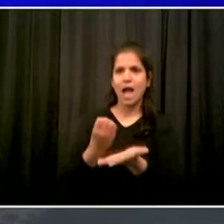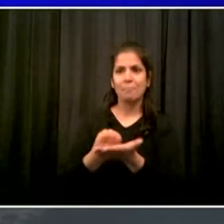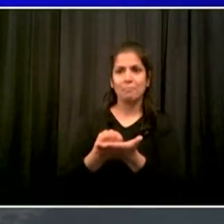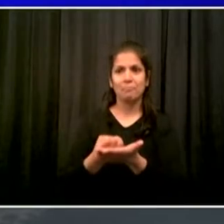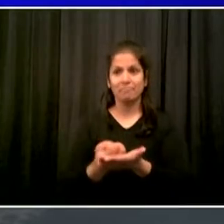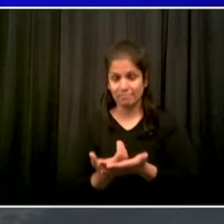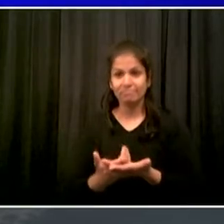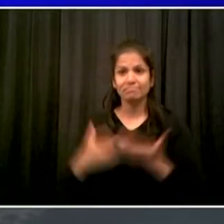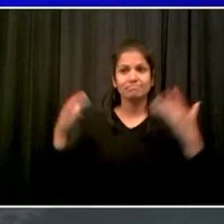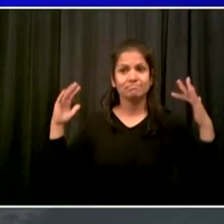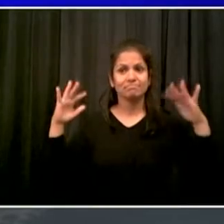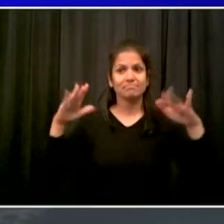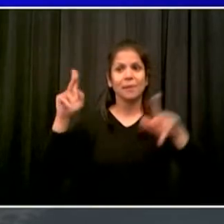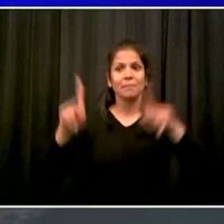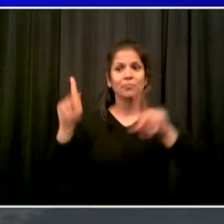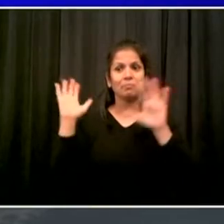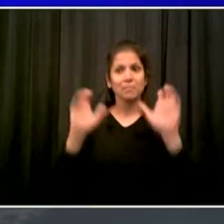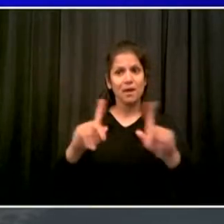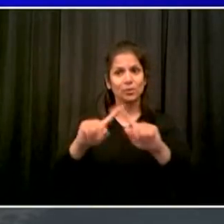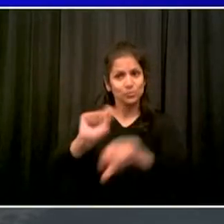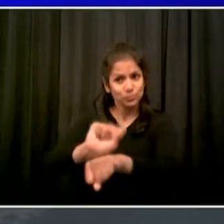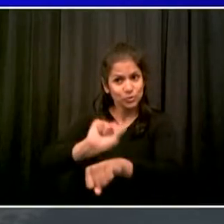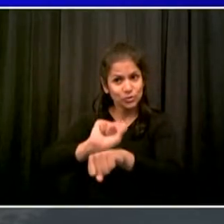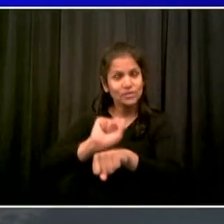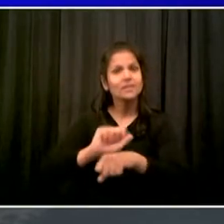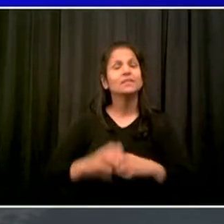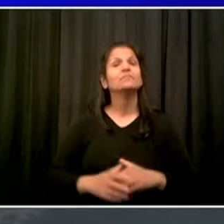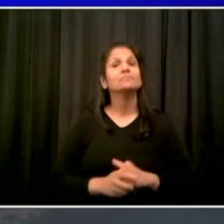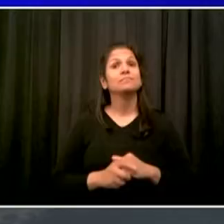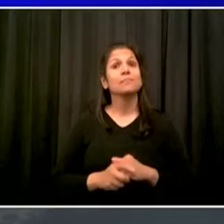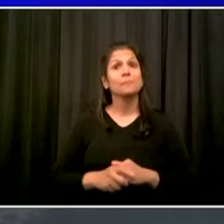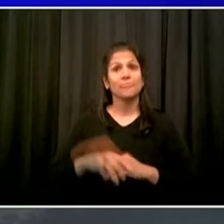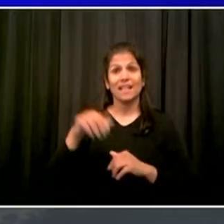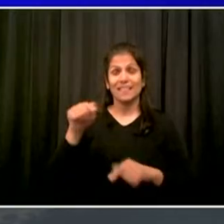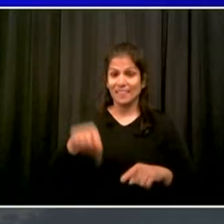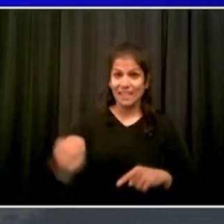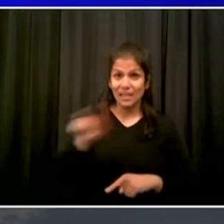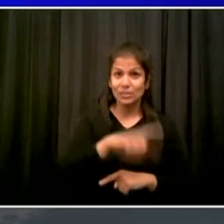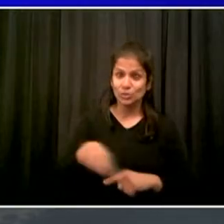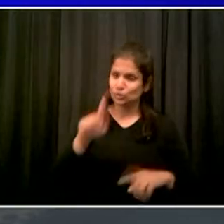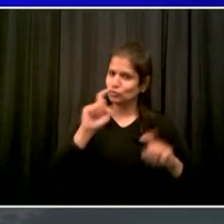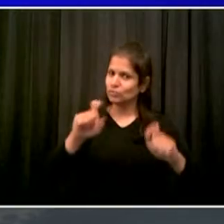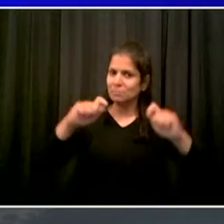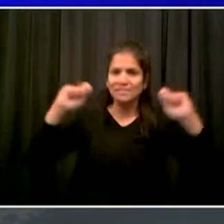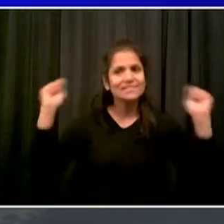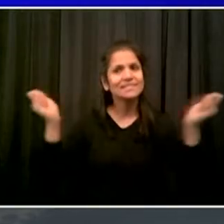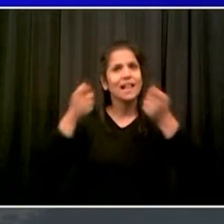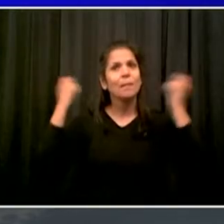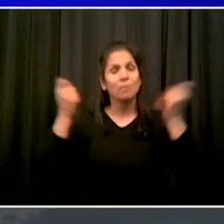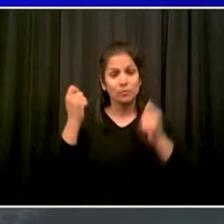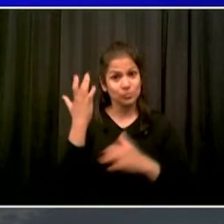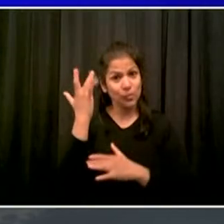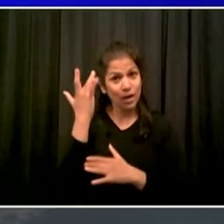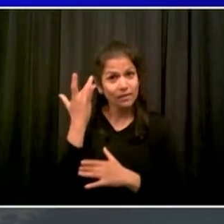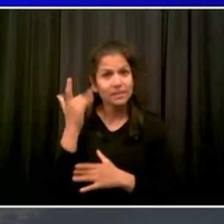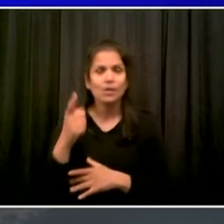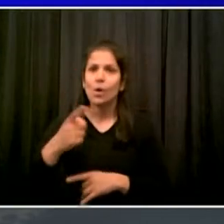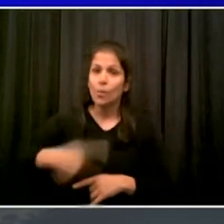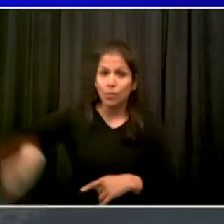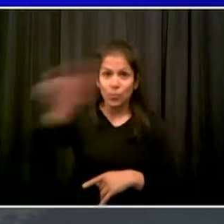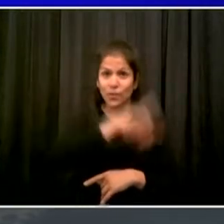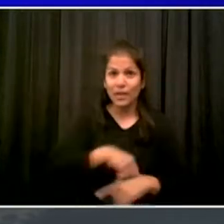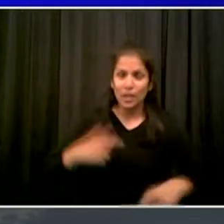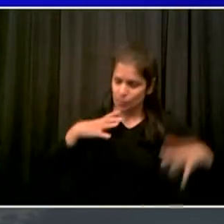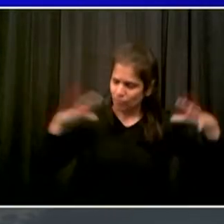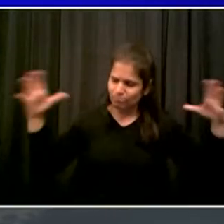Yorker should celebrate as our achievement together, your achievement, because you did the hard work to fight back the coronavirus